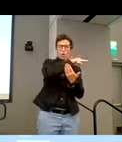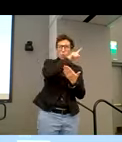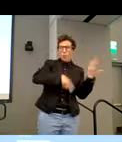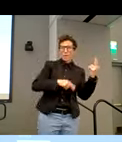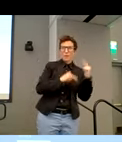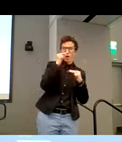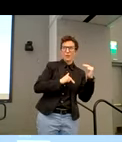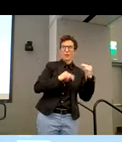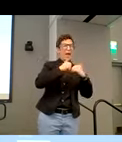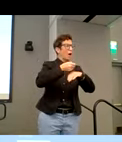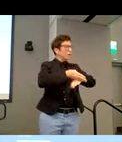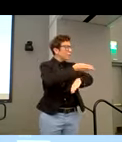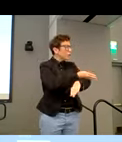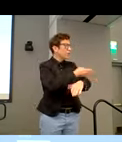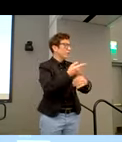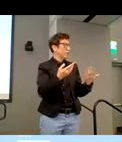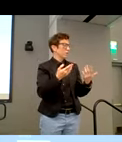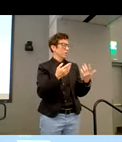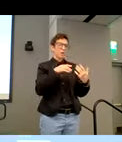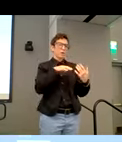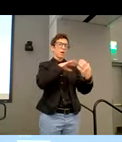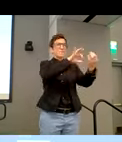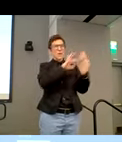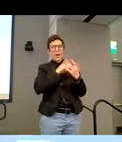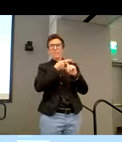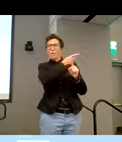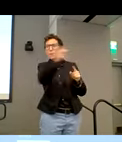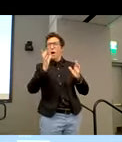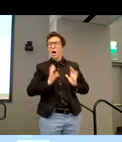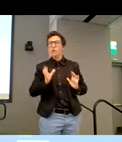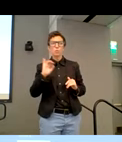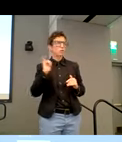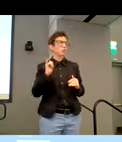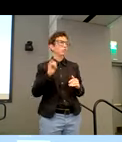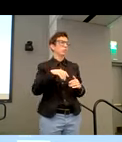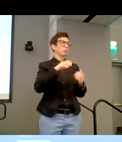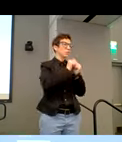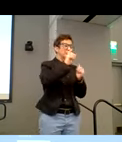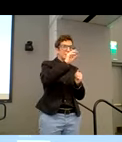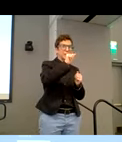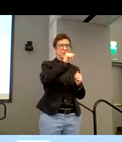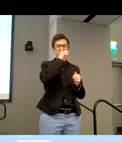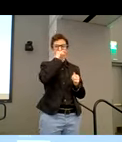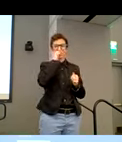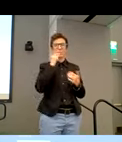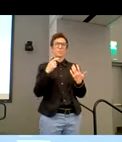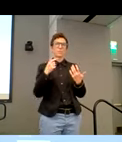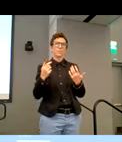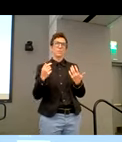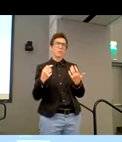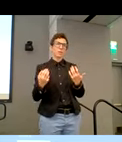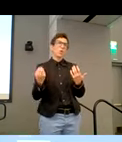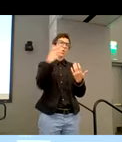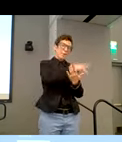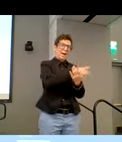can we improve upon it? You know, getting feedback from customers, disabilities, and then, you know, going back to the same